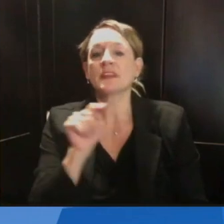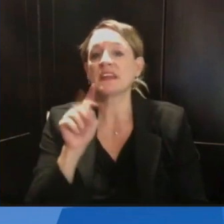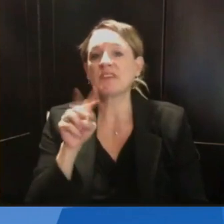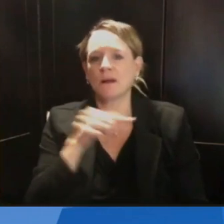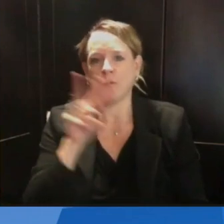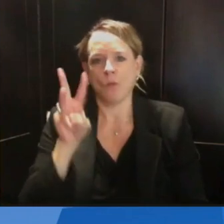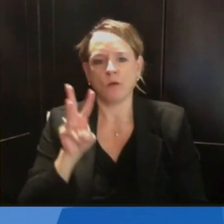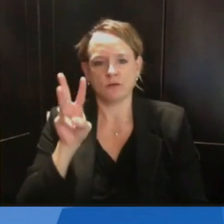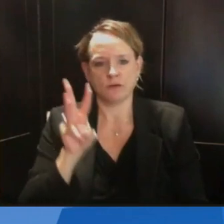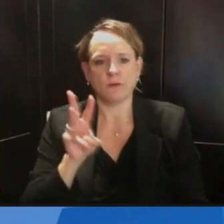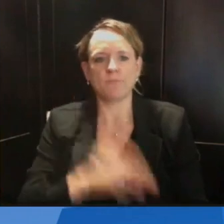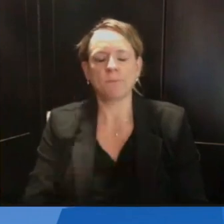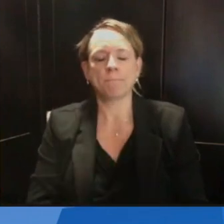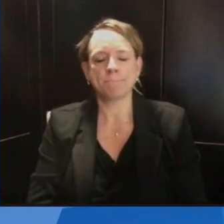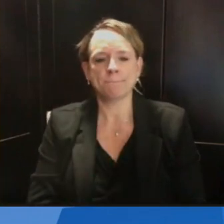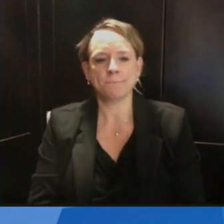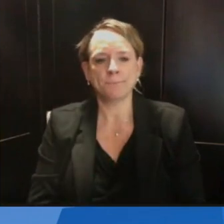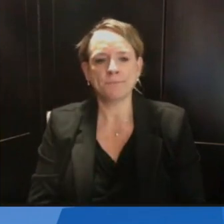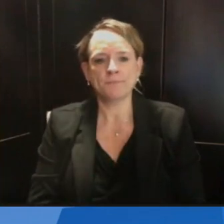Hi, can you hear me?